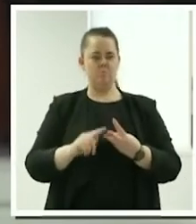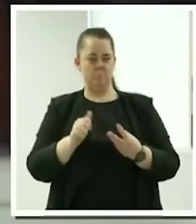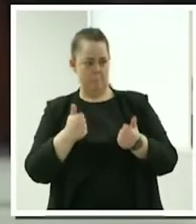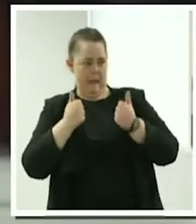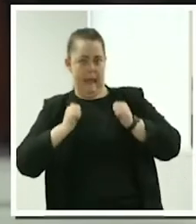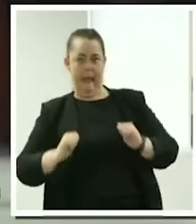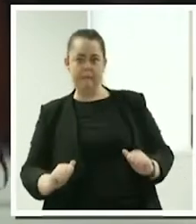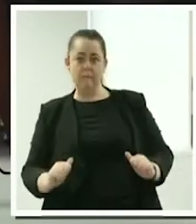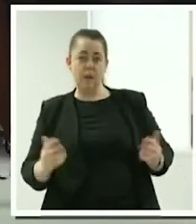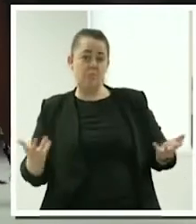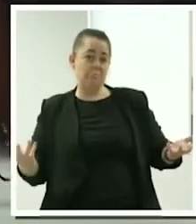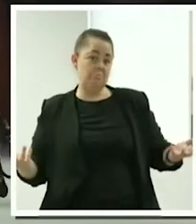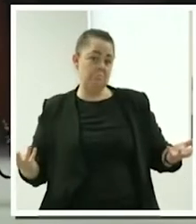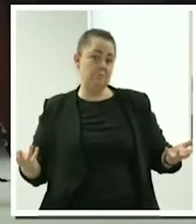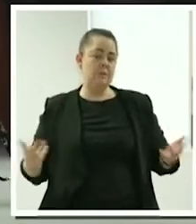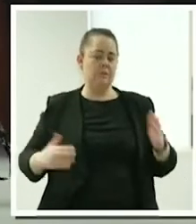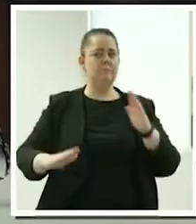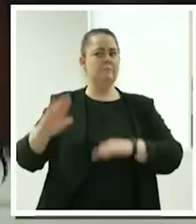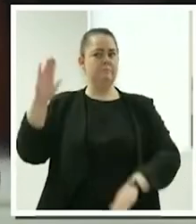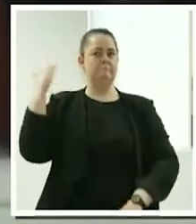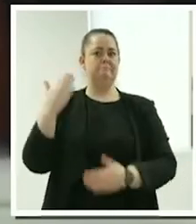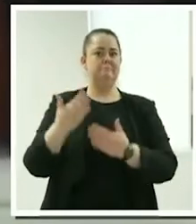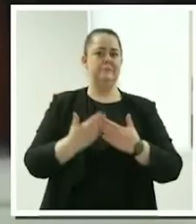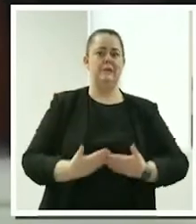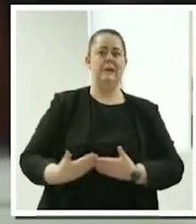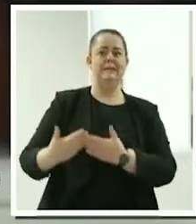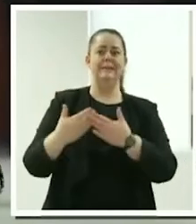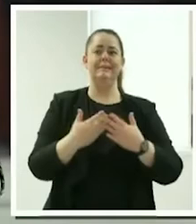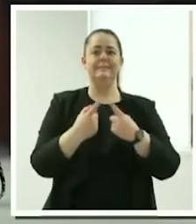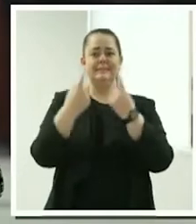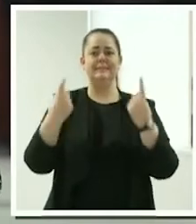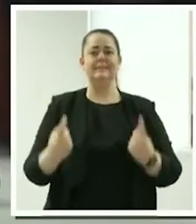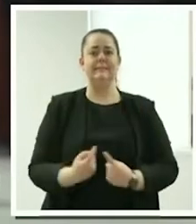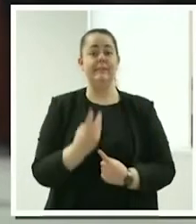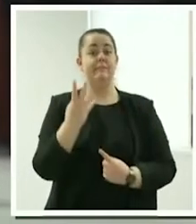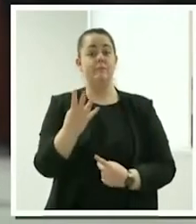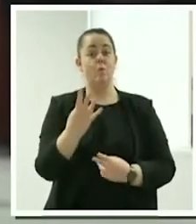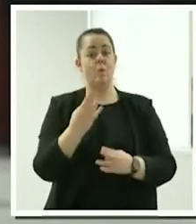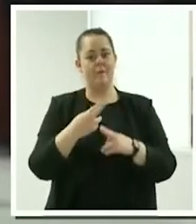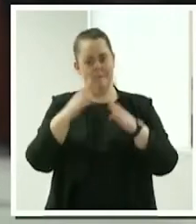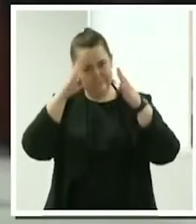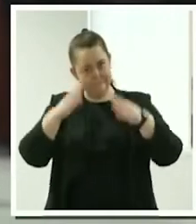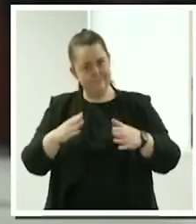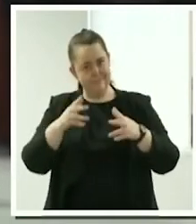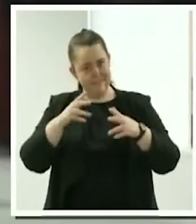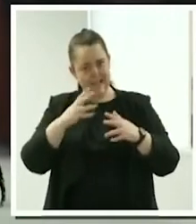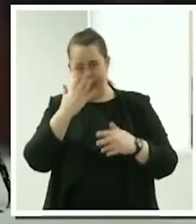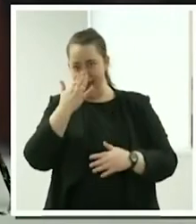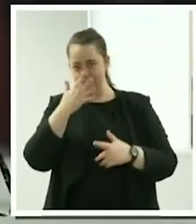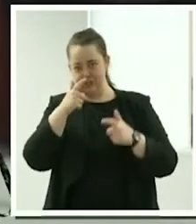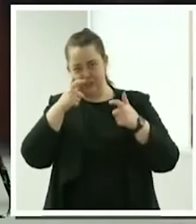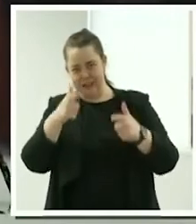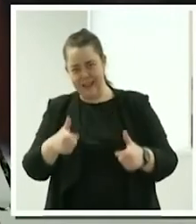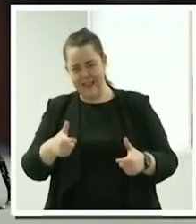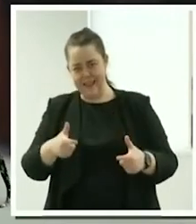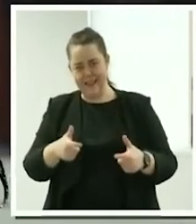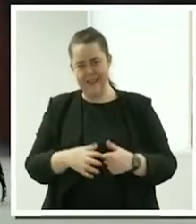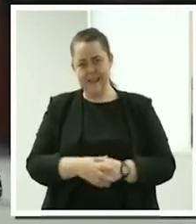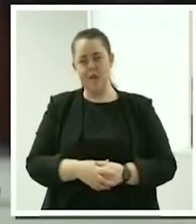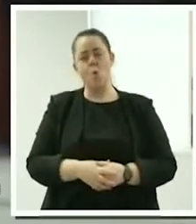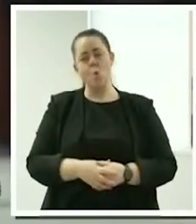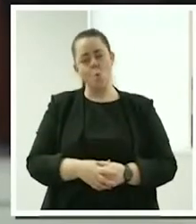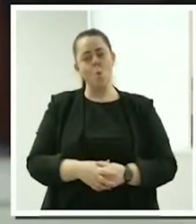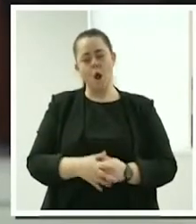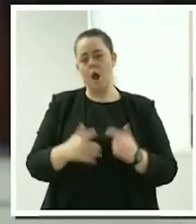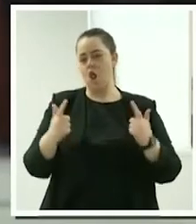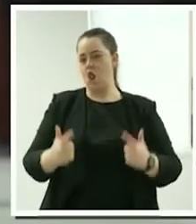done a lot when I did study, I did my Cert IV in aged care so I did a lot of study back then